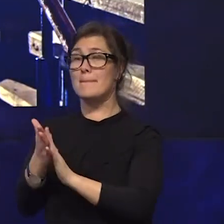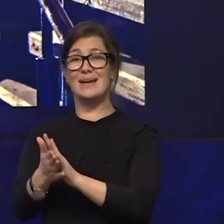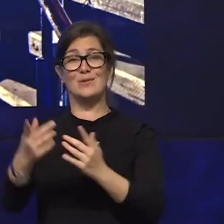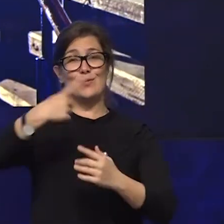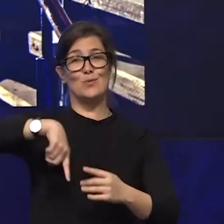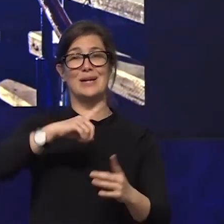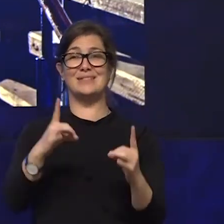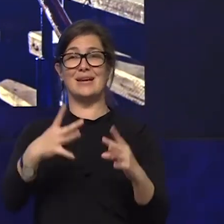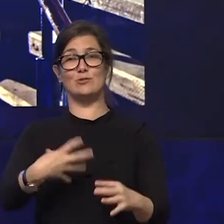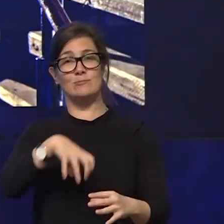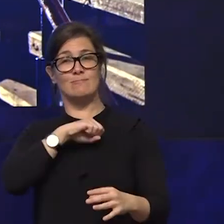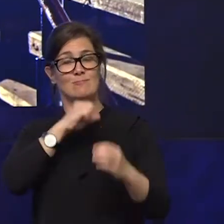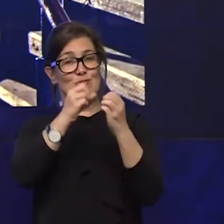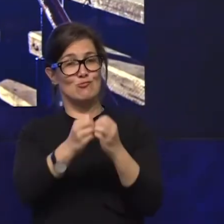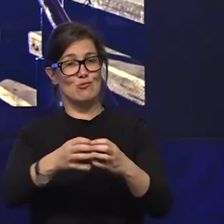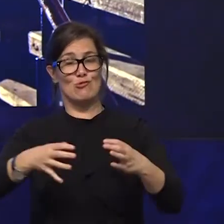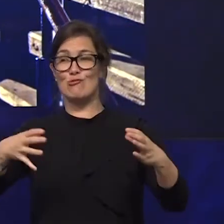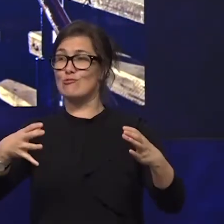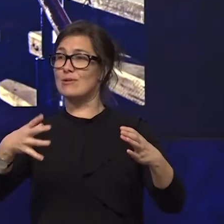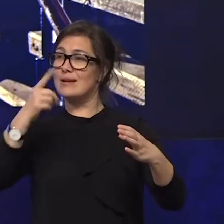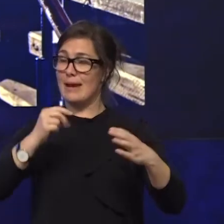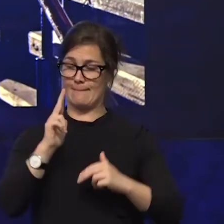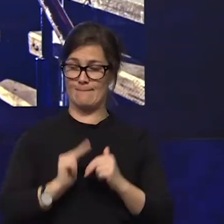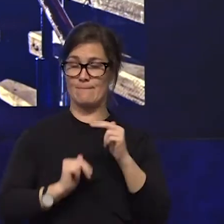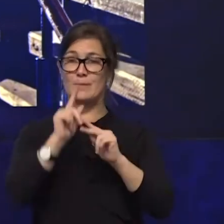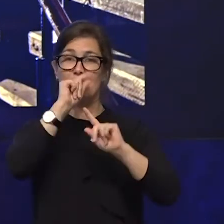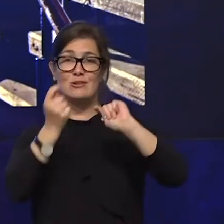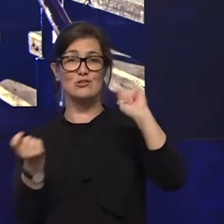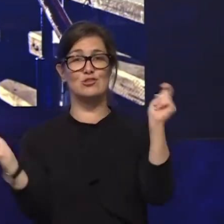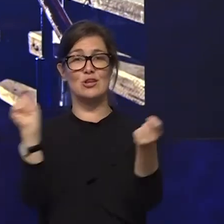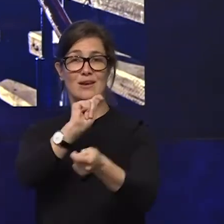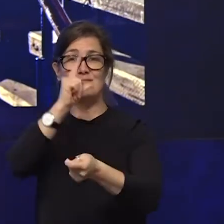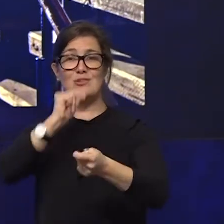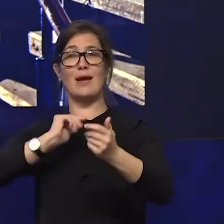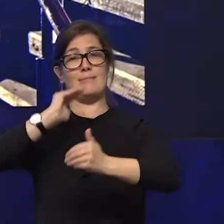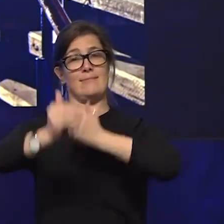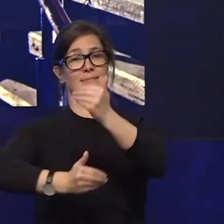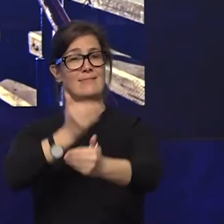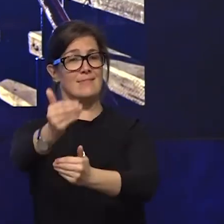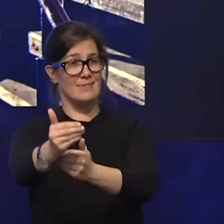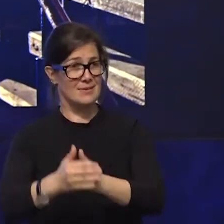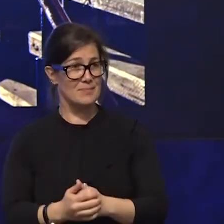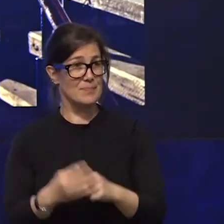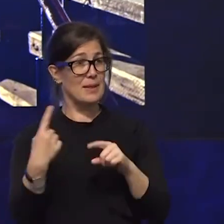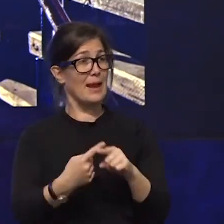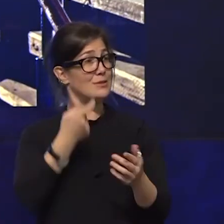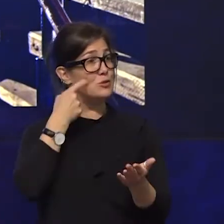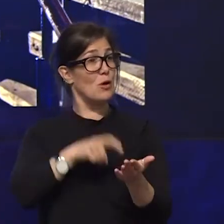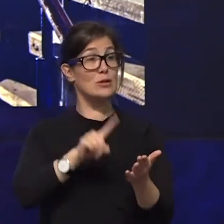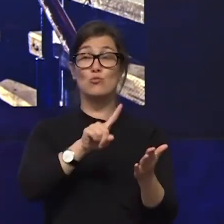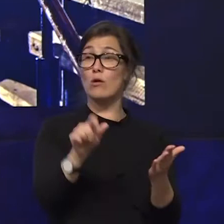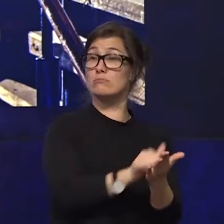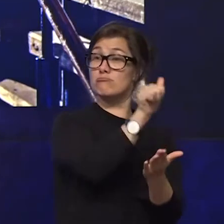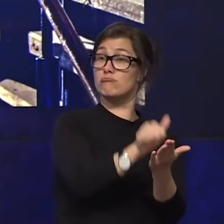grow that we develop that we change that we evolve and that we acknowledge what we're doing right